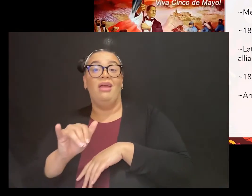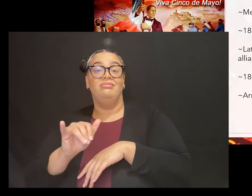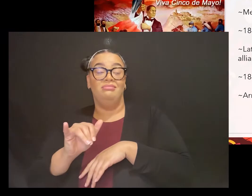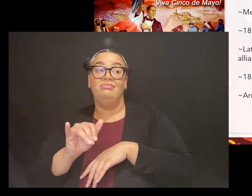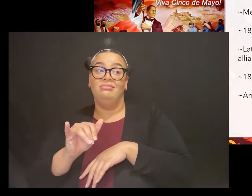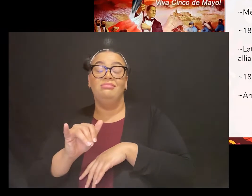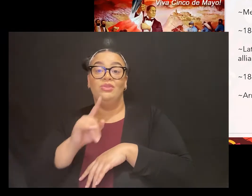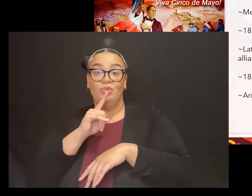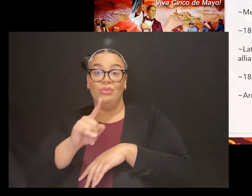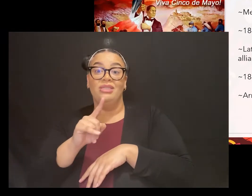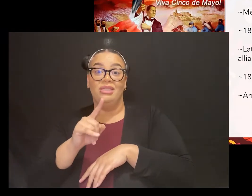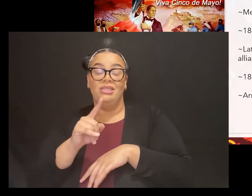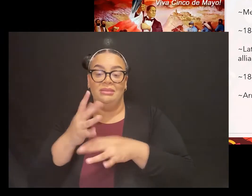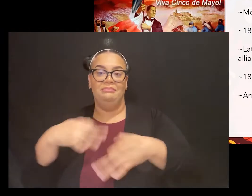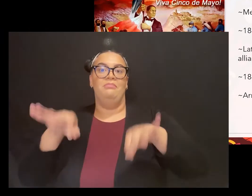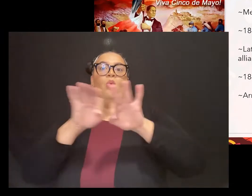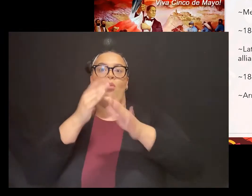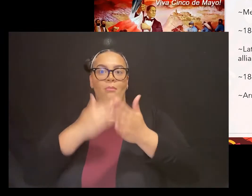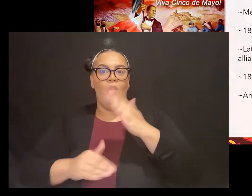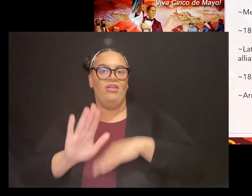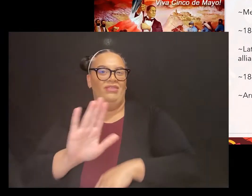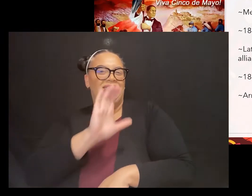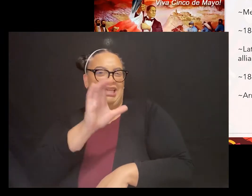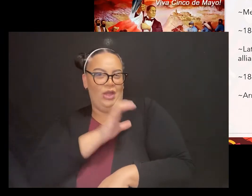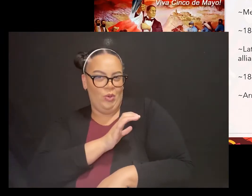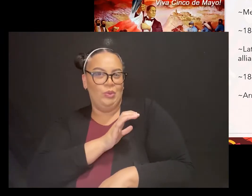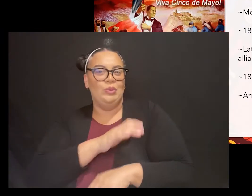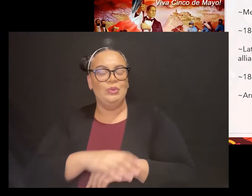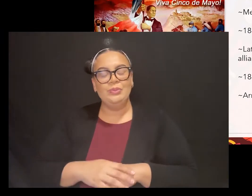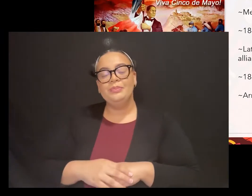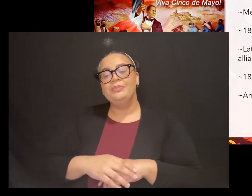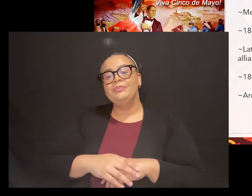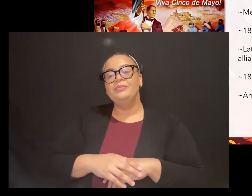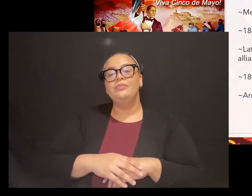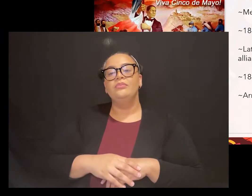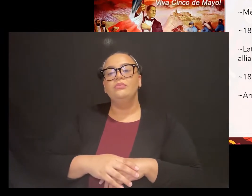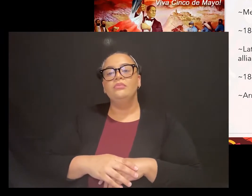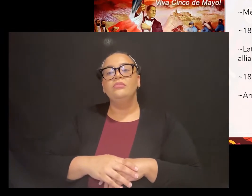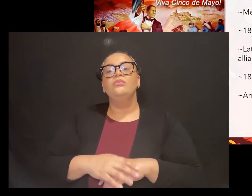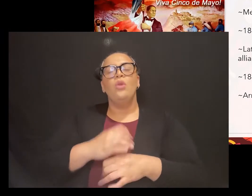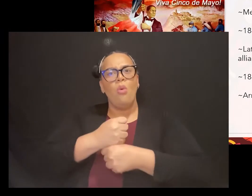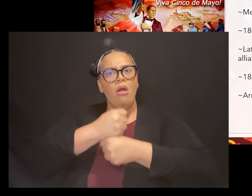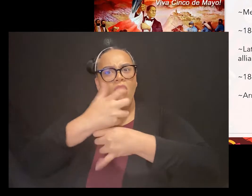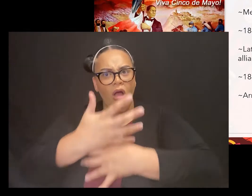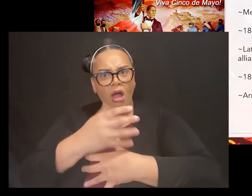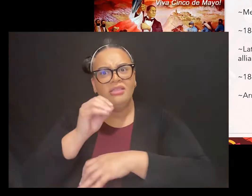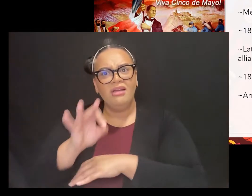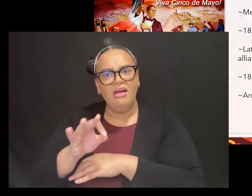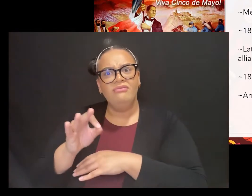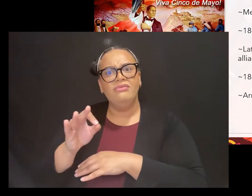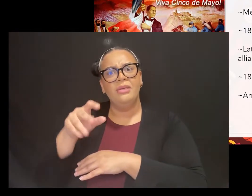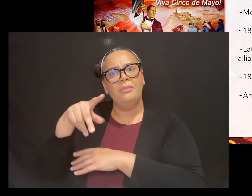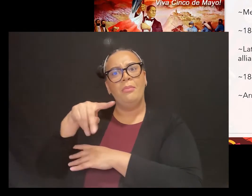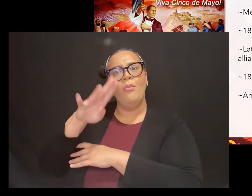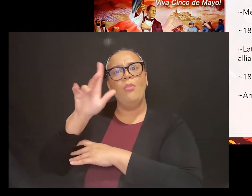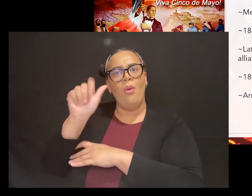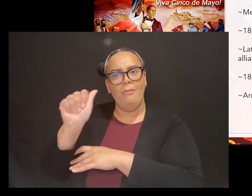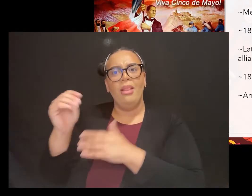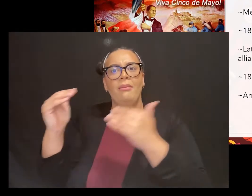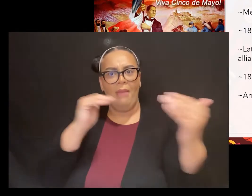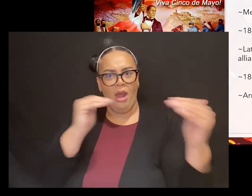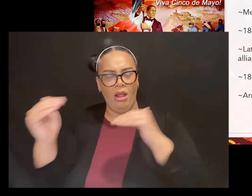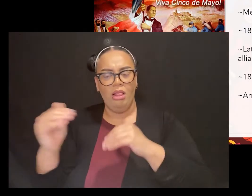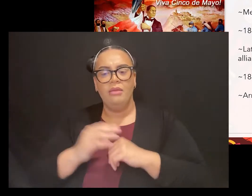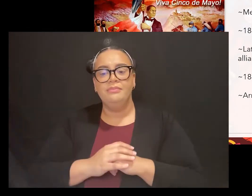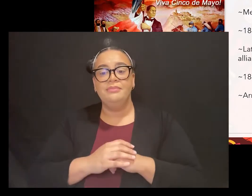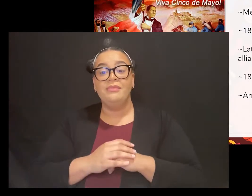So what caused the battle at Puebla? Mexico was broke after the Reform War. They won that